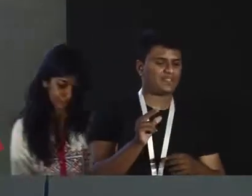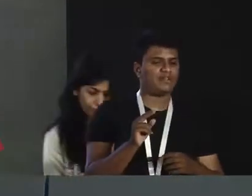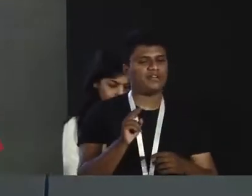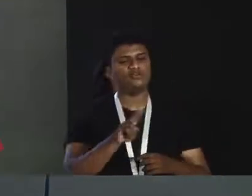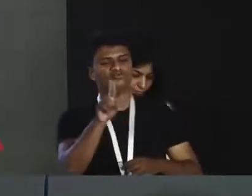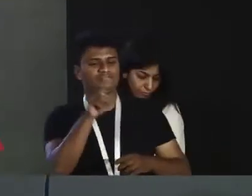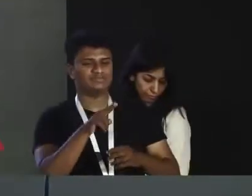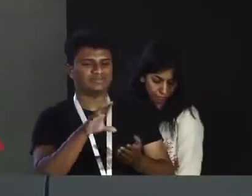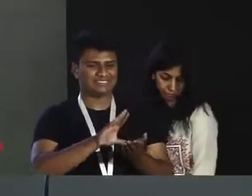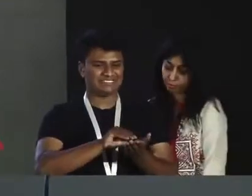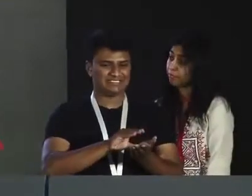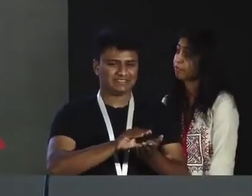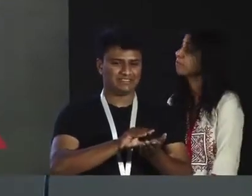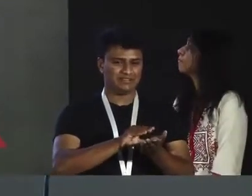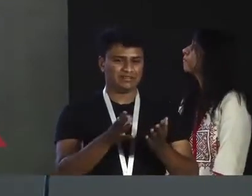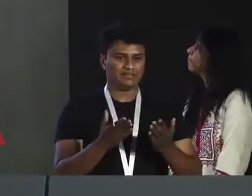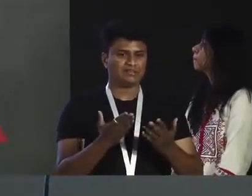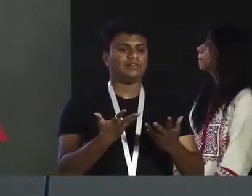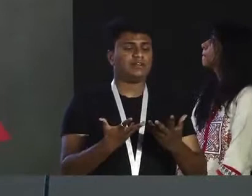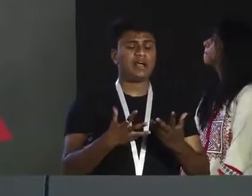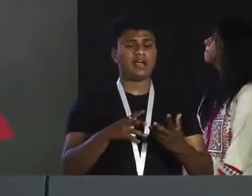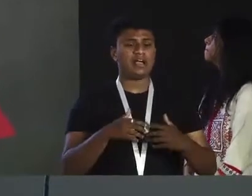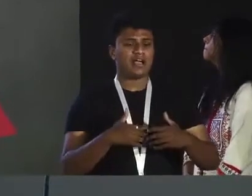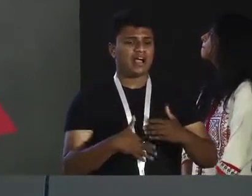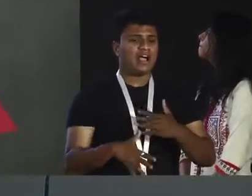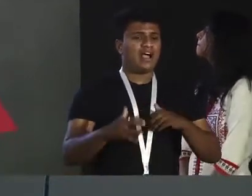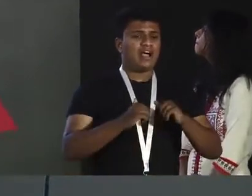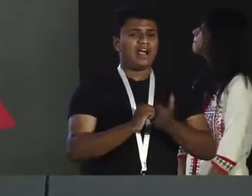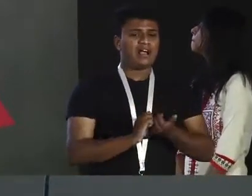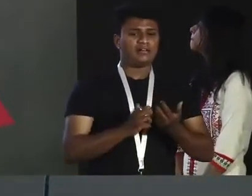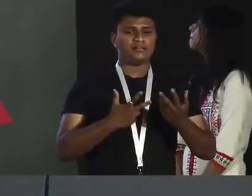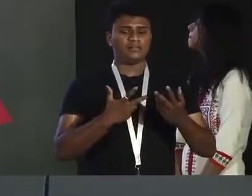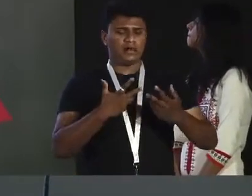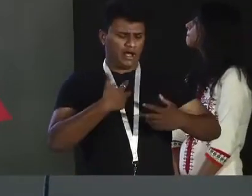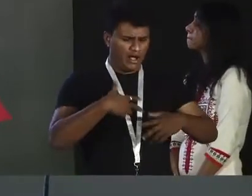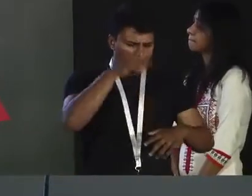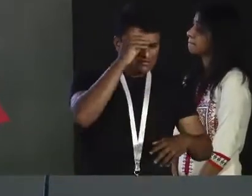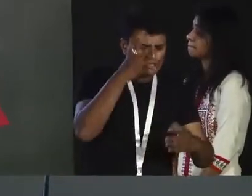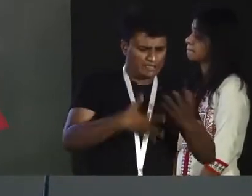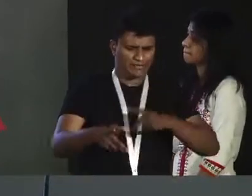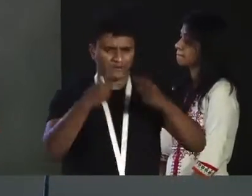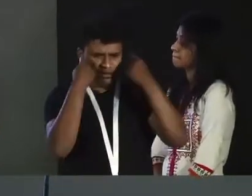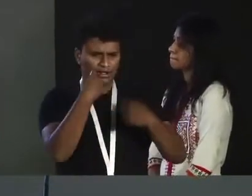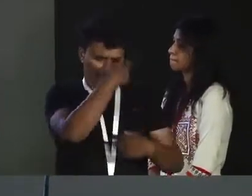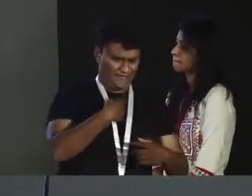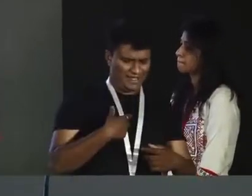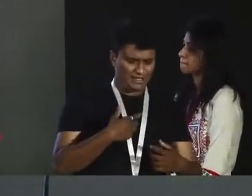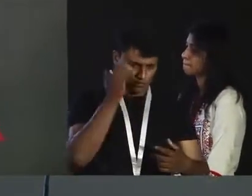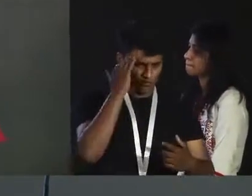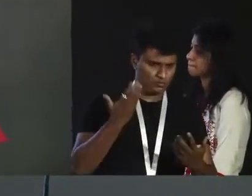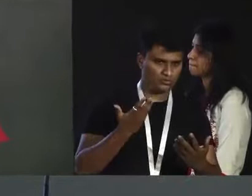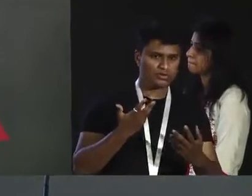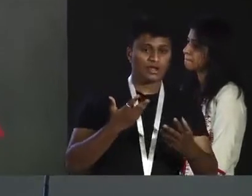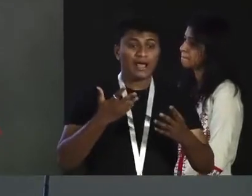Do you drive with it? Do you fly with it? Do you recognize faces? There's so many things you can do with